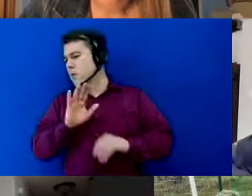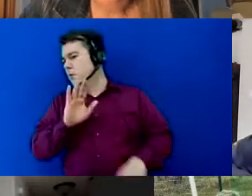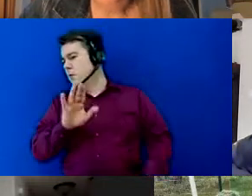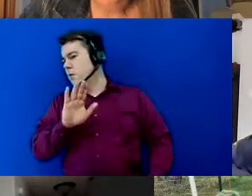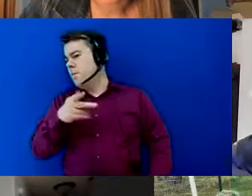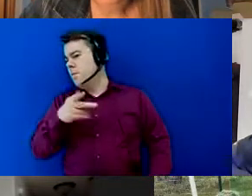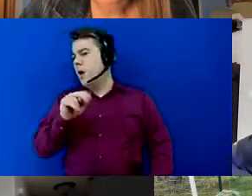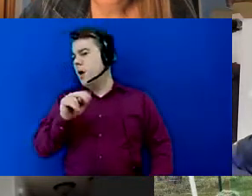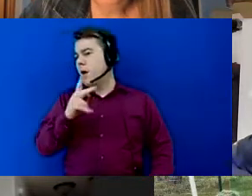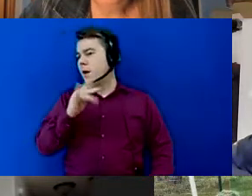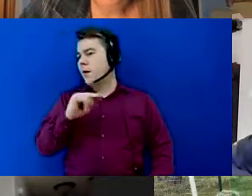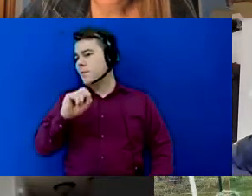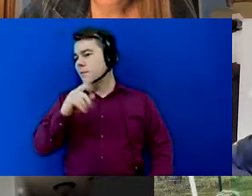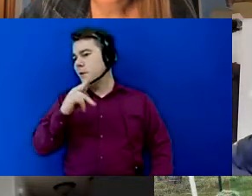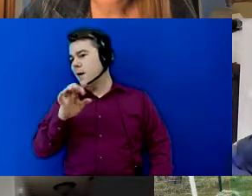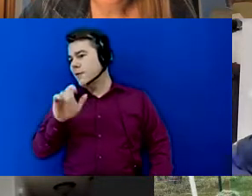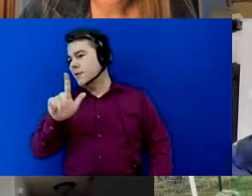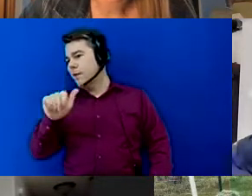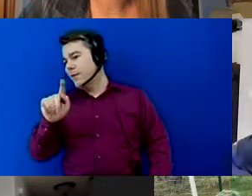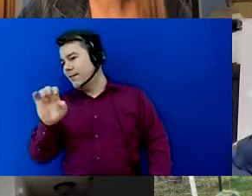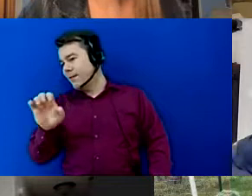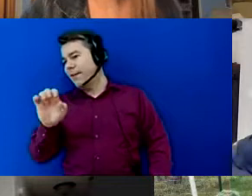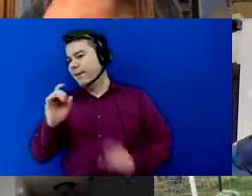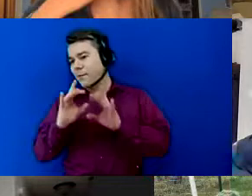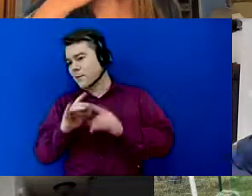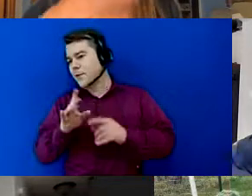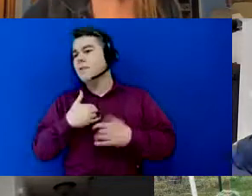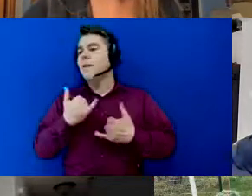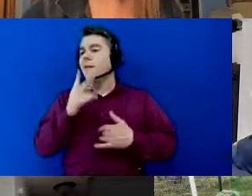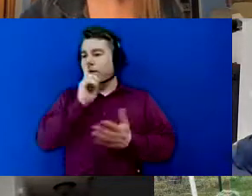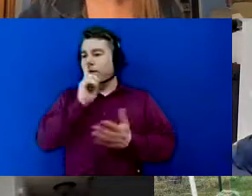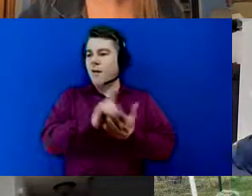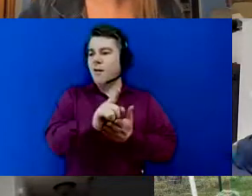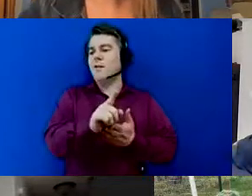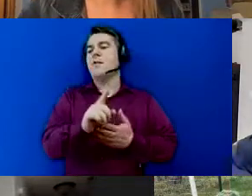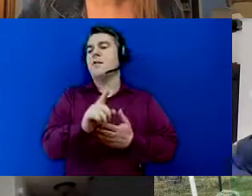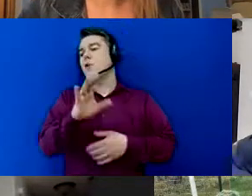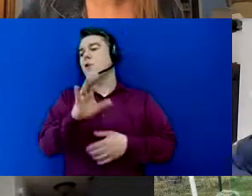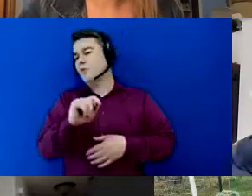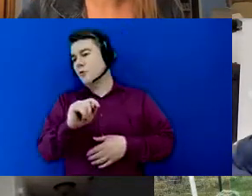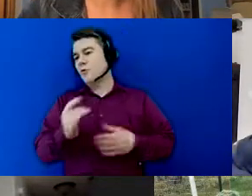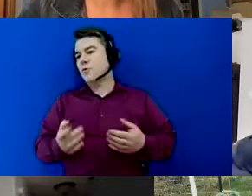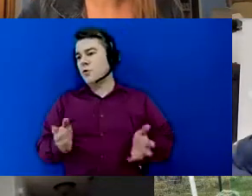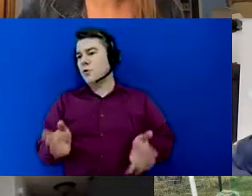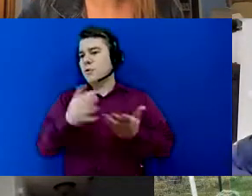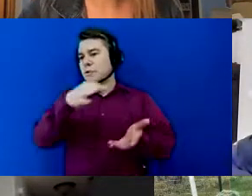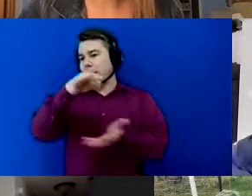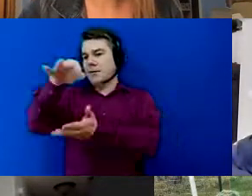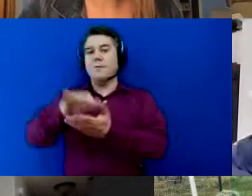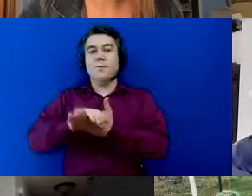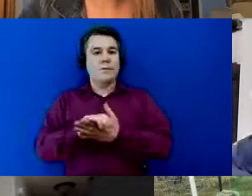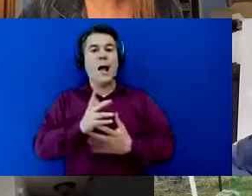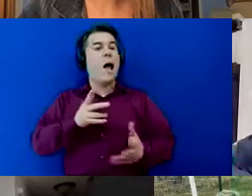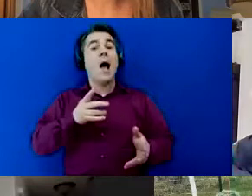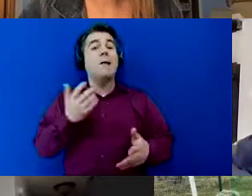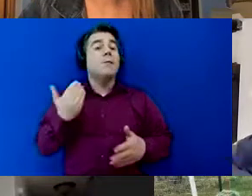spice latte fall in love with these October incentives let's see what our October incentives are I just I had scrolled past that earlier